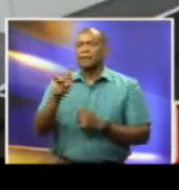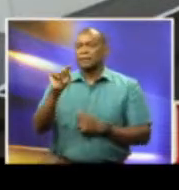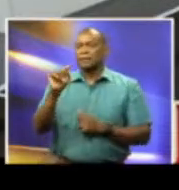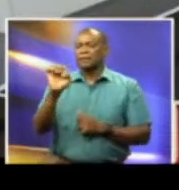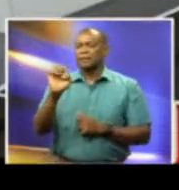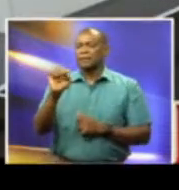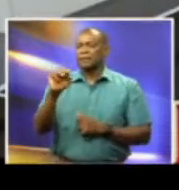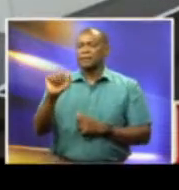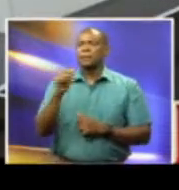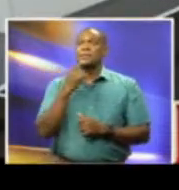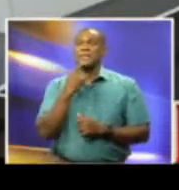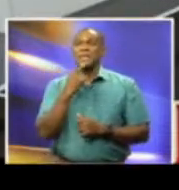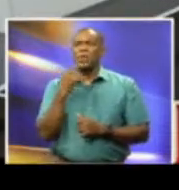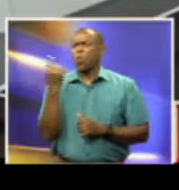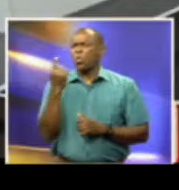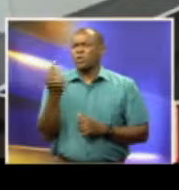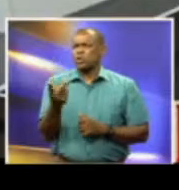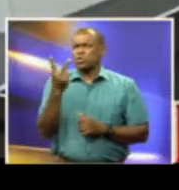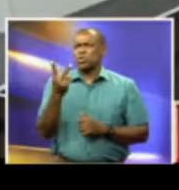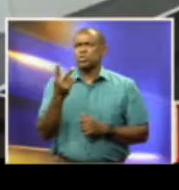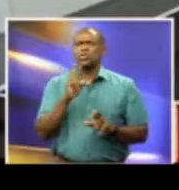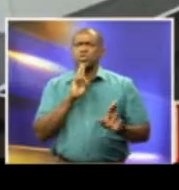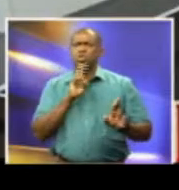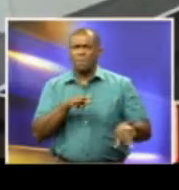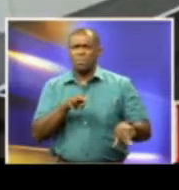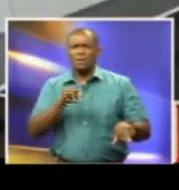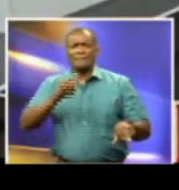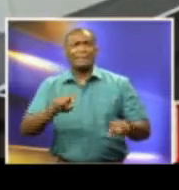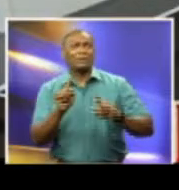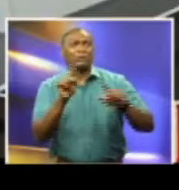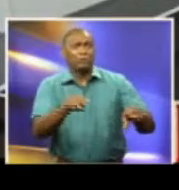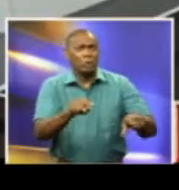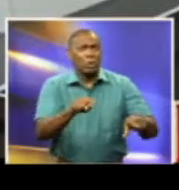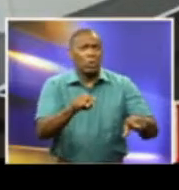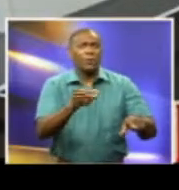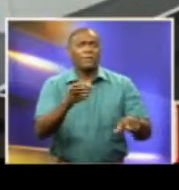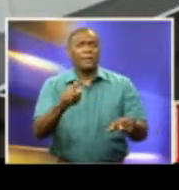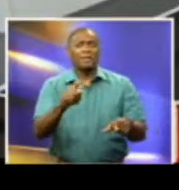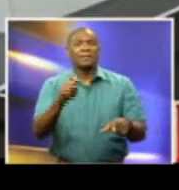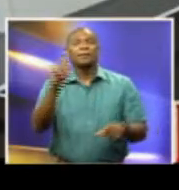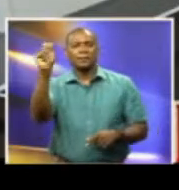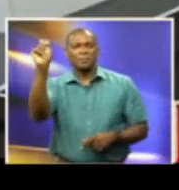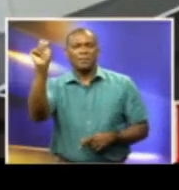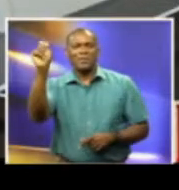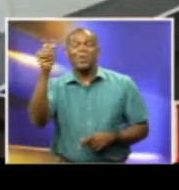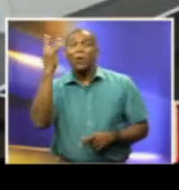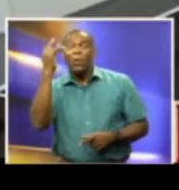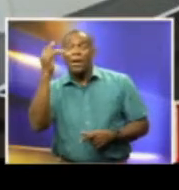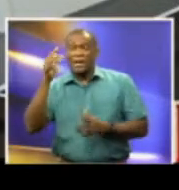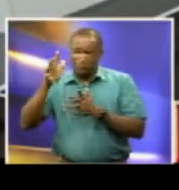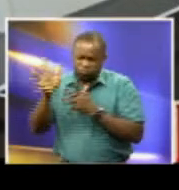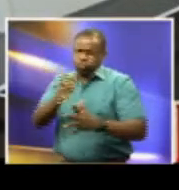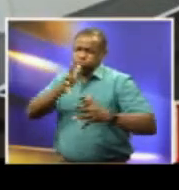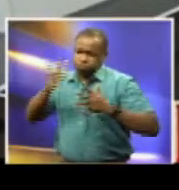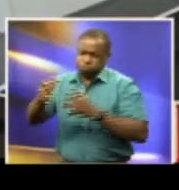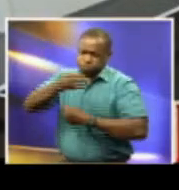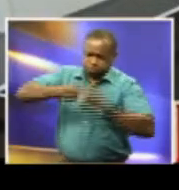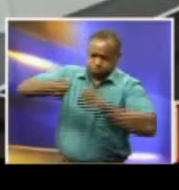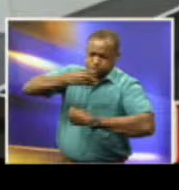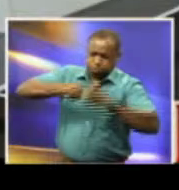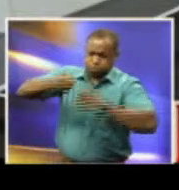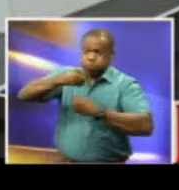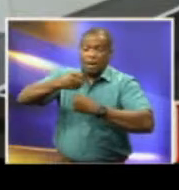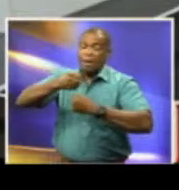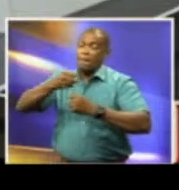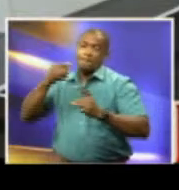only had to respond to two of the ten reports they received as Tobago was spared the wrath of Tropical Storm Gonzalo. And THA